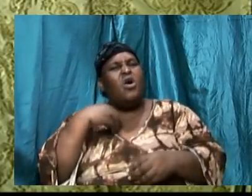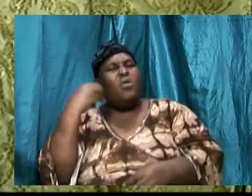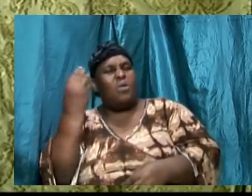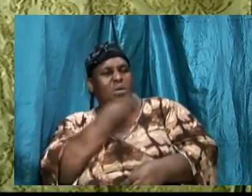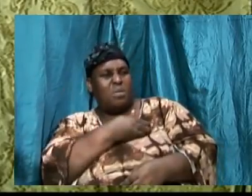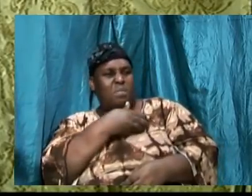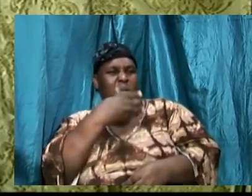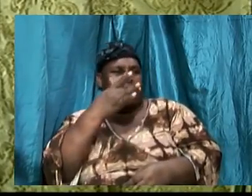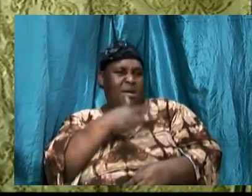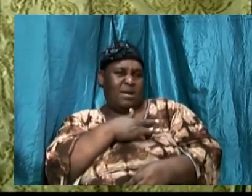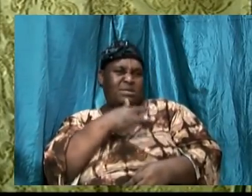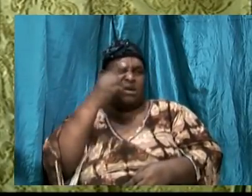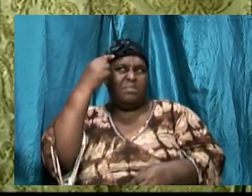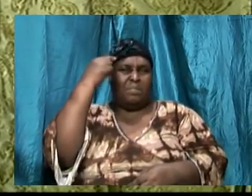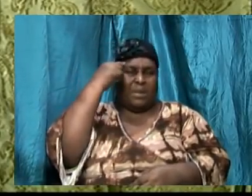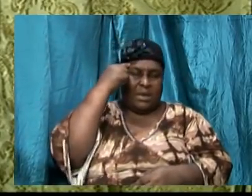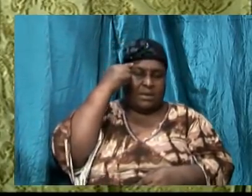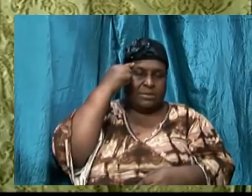our hearts